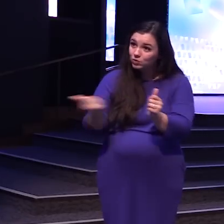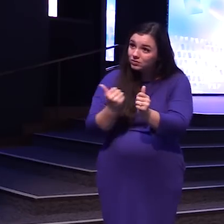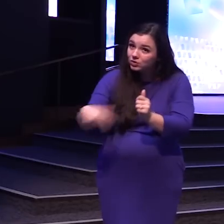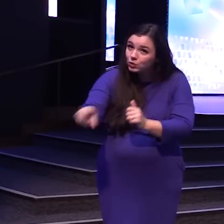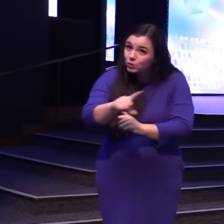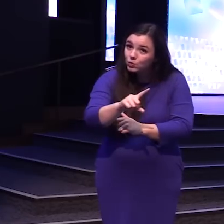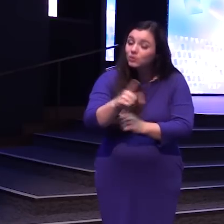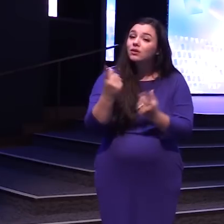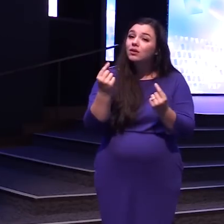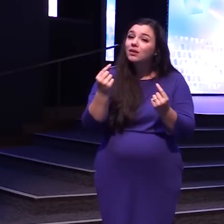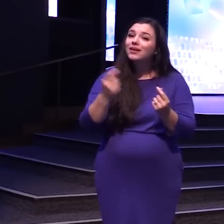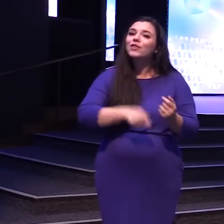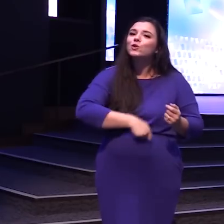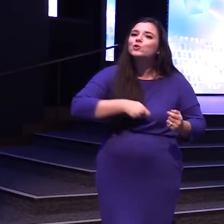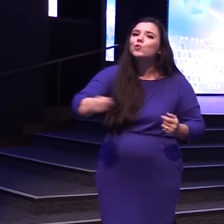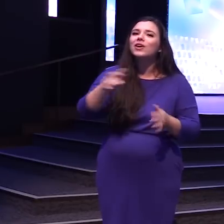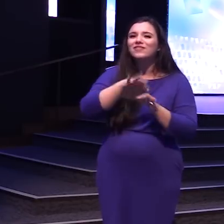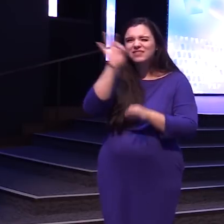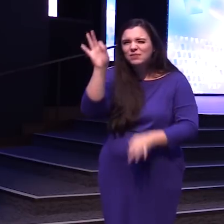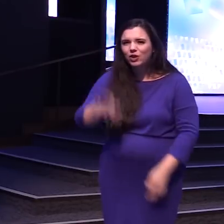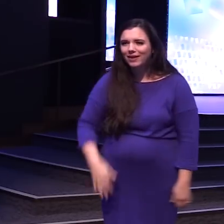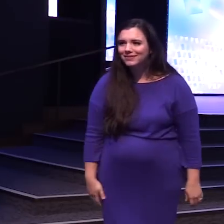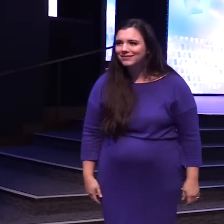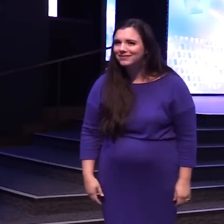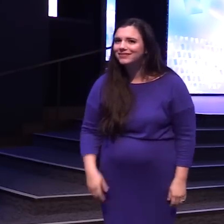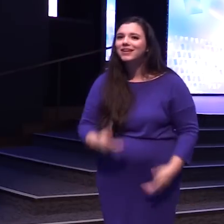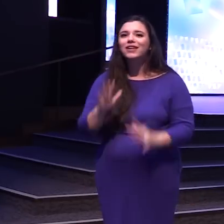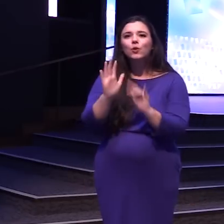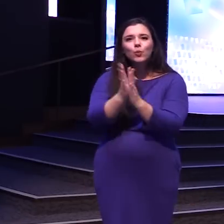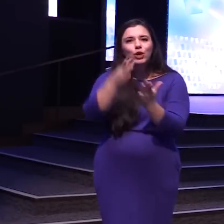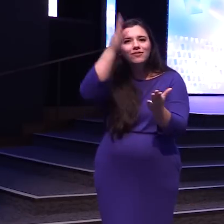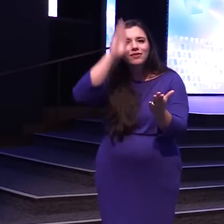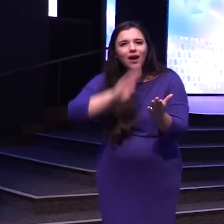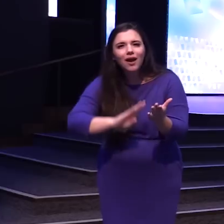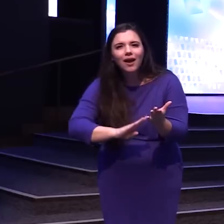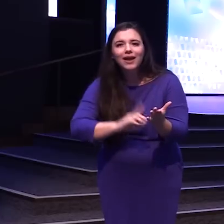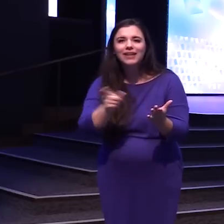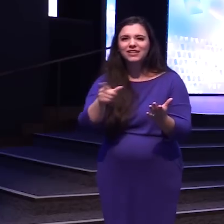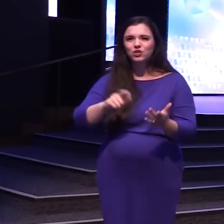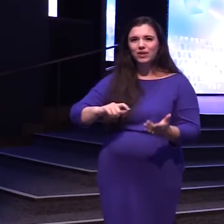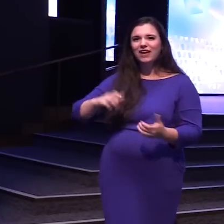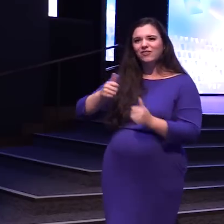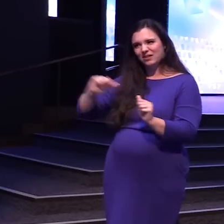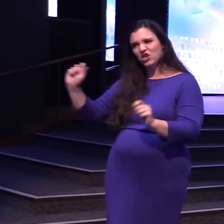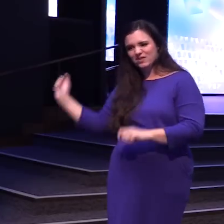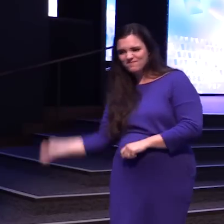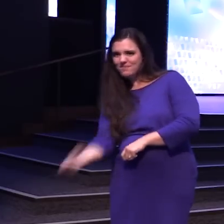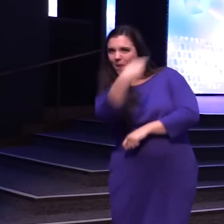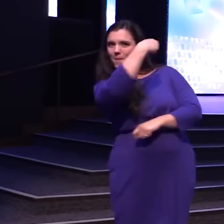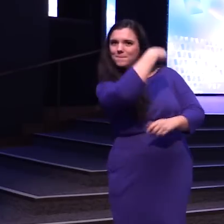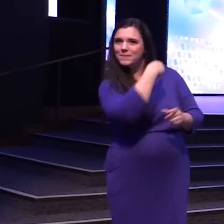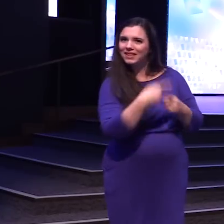You take The sword Of the spirit You take The word Of God You give Him a good Old wallop